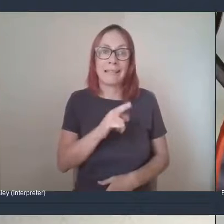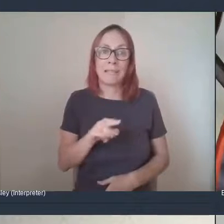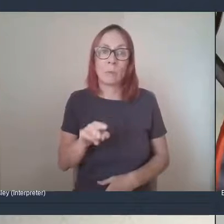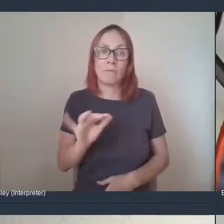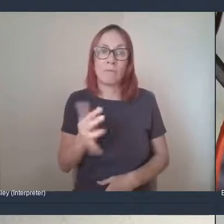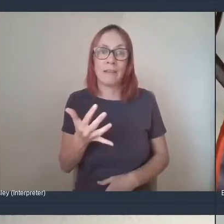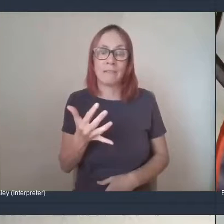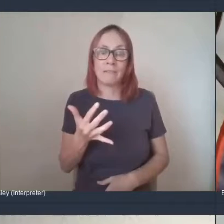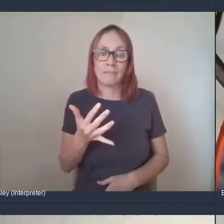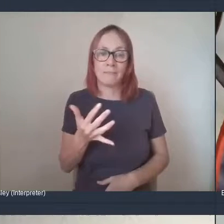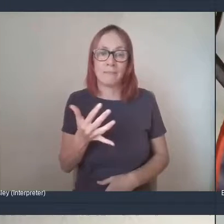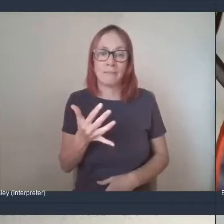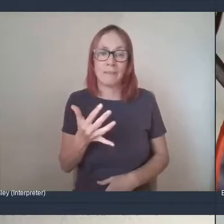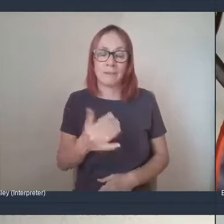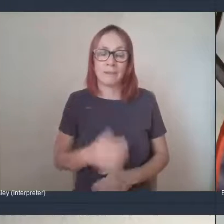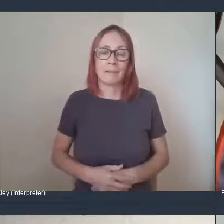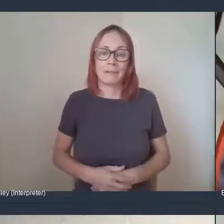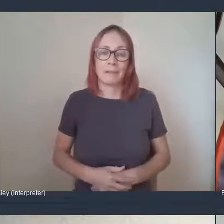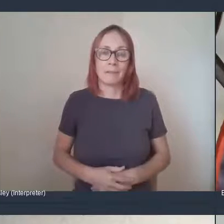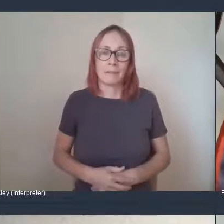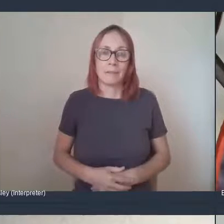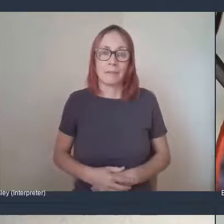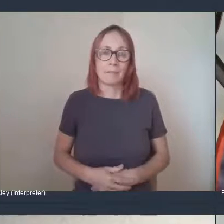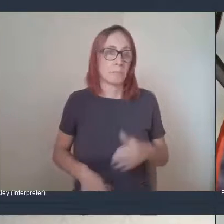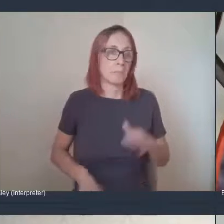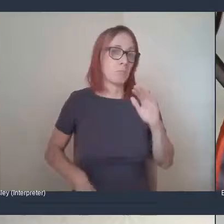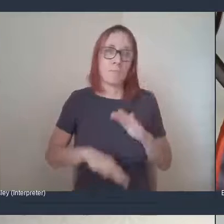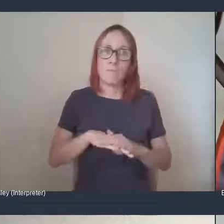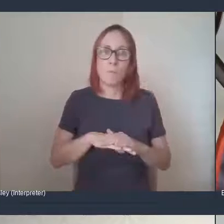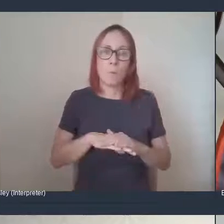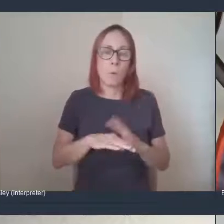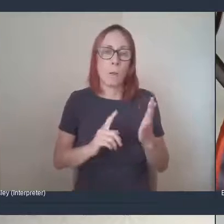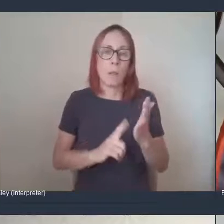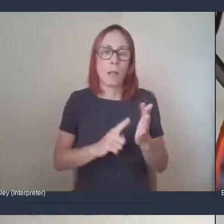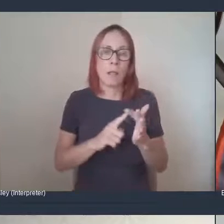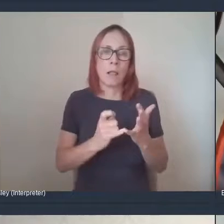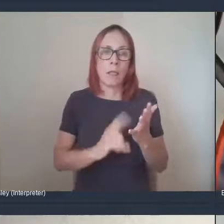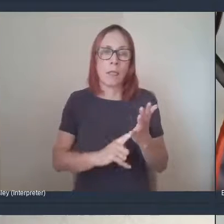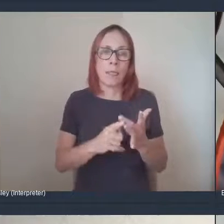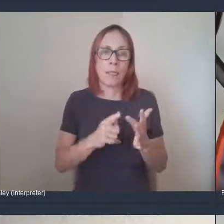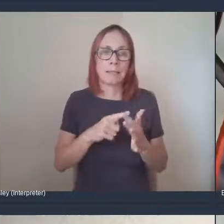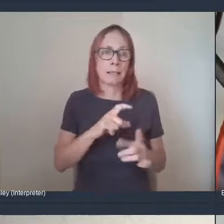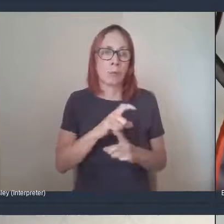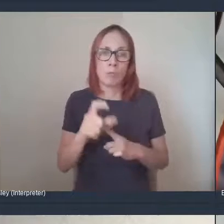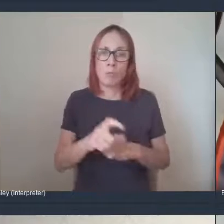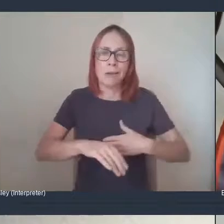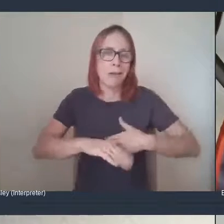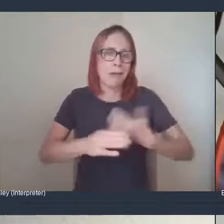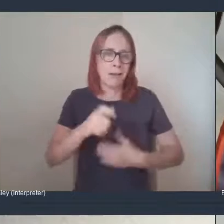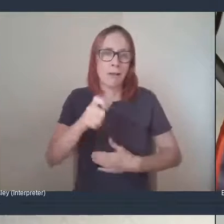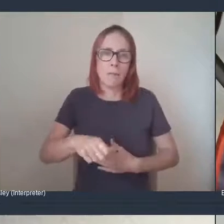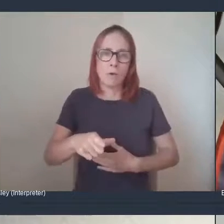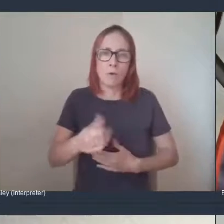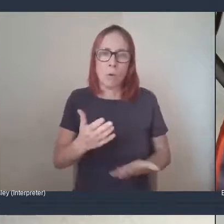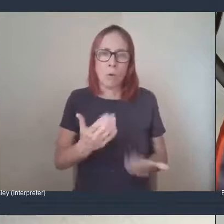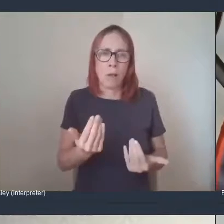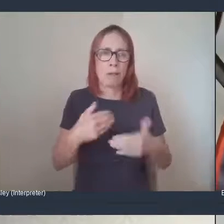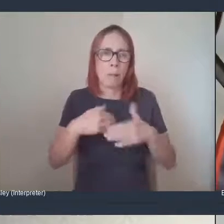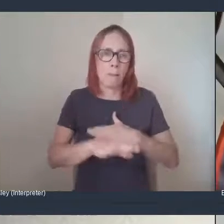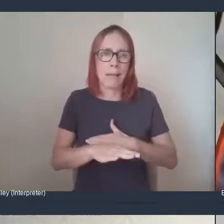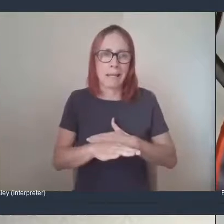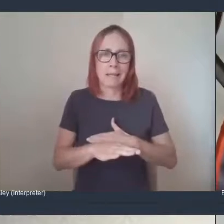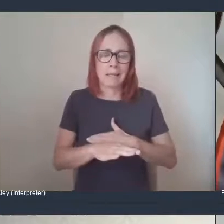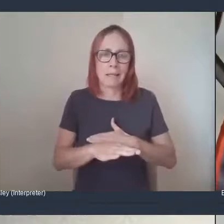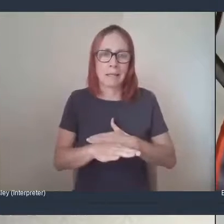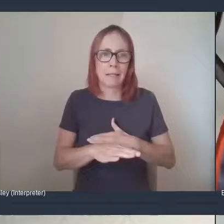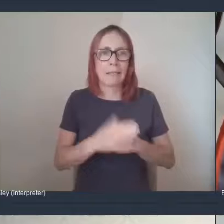and we're open to the Lesley community for everybody. Anyone's welcome along to take what they're needing, and we do ask that they